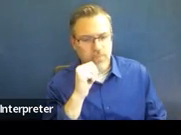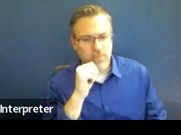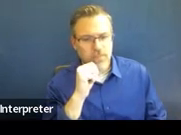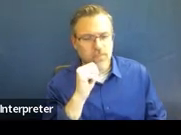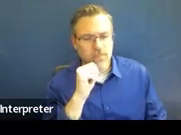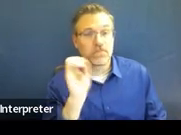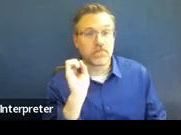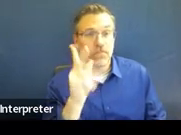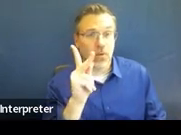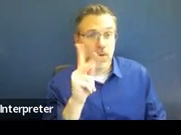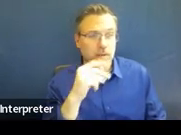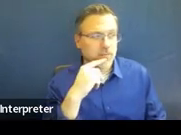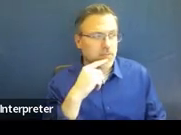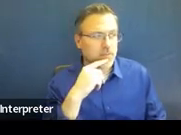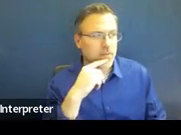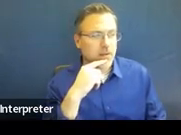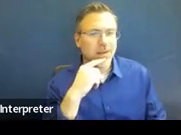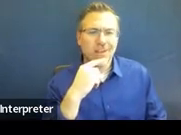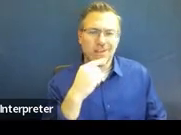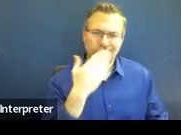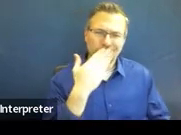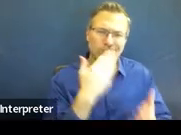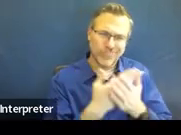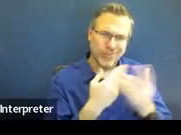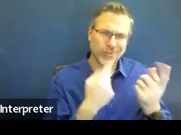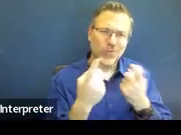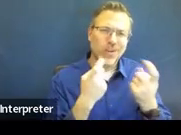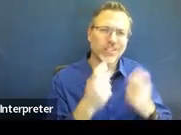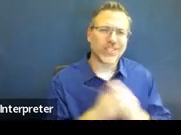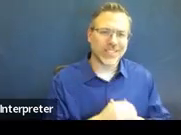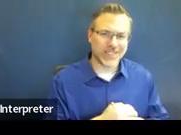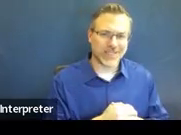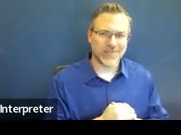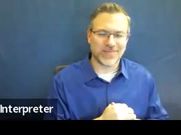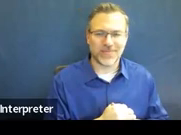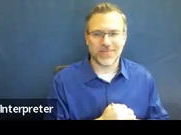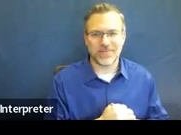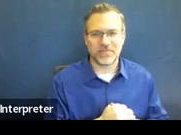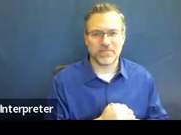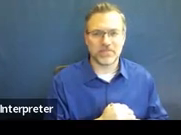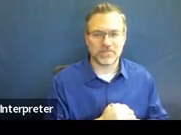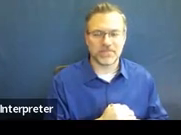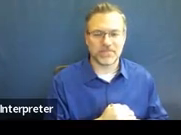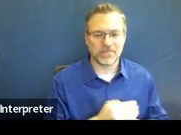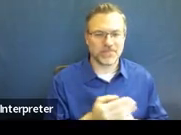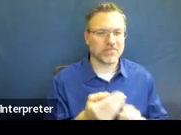Okay. You guys ask great questions, by the way. So, keep them coming.